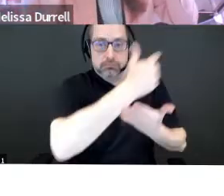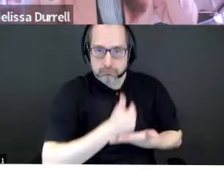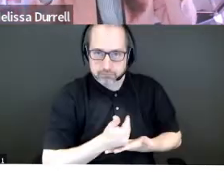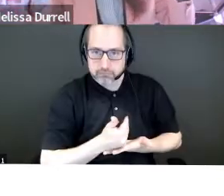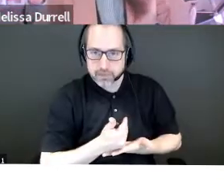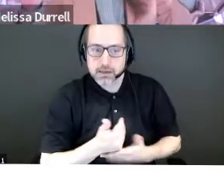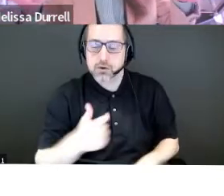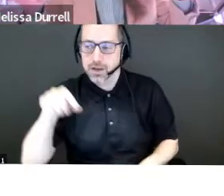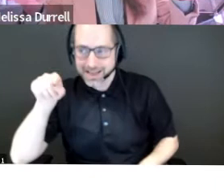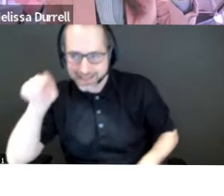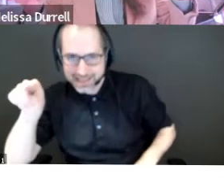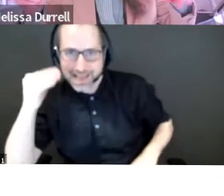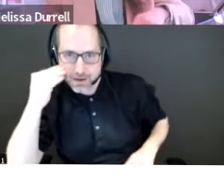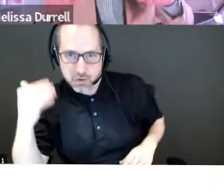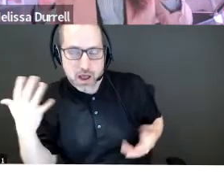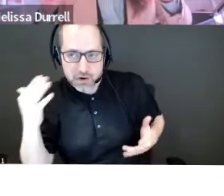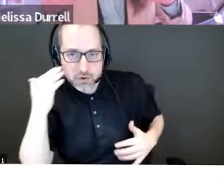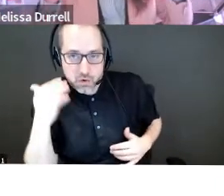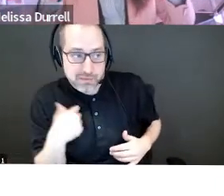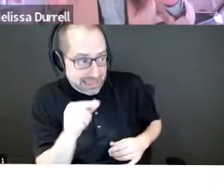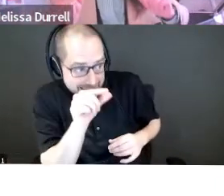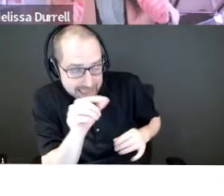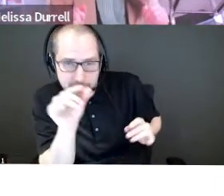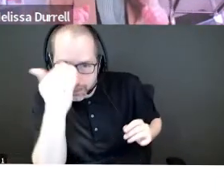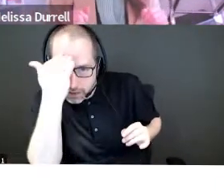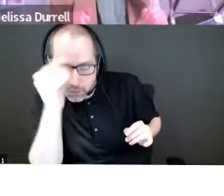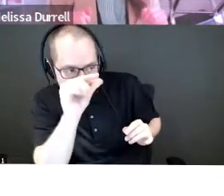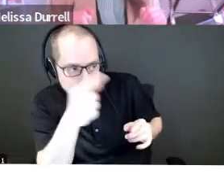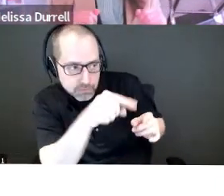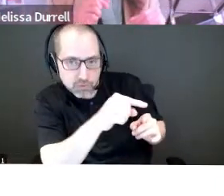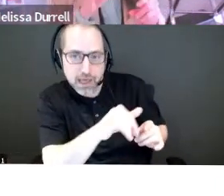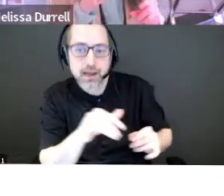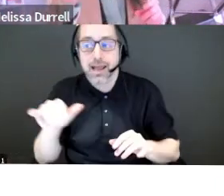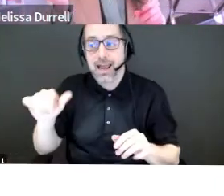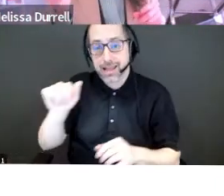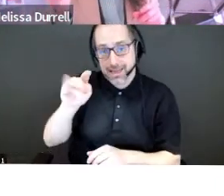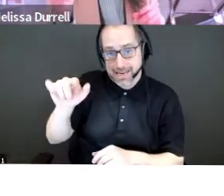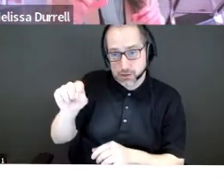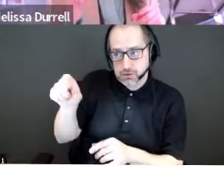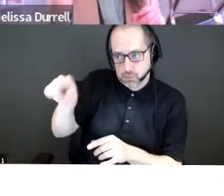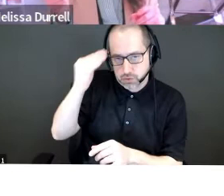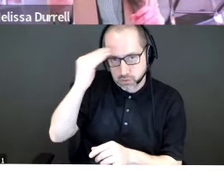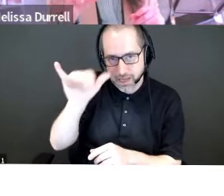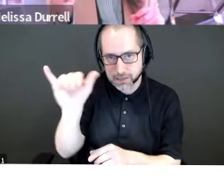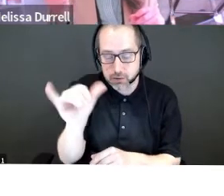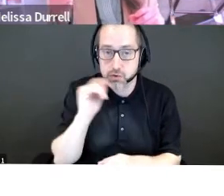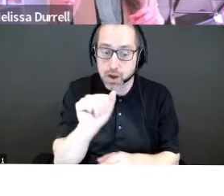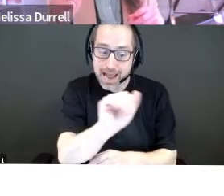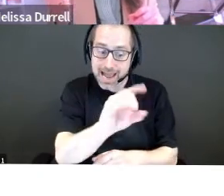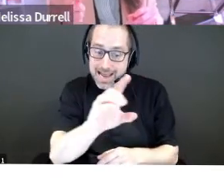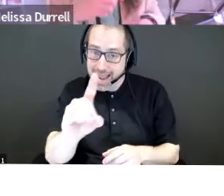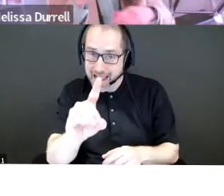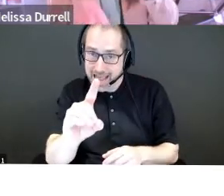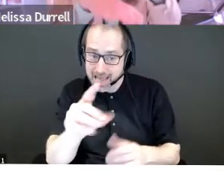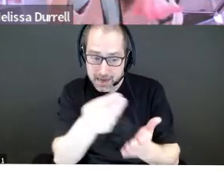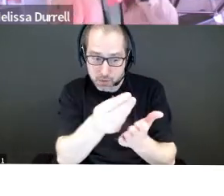I know that, and I know very little about that space. So, um, the angels are going to know that too. So if you're talking about ad revenue, make sure that you're